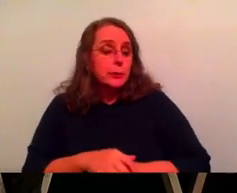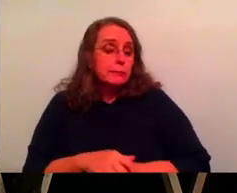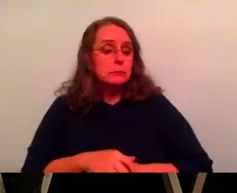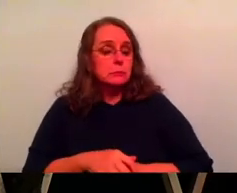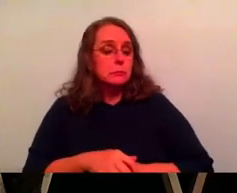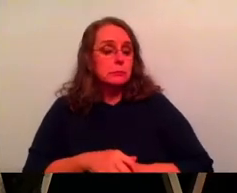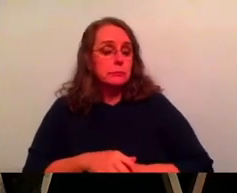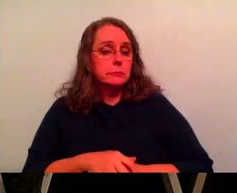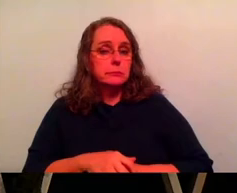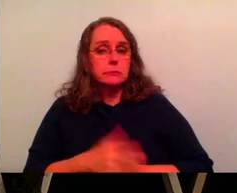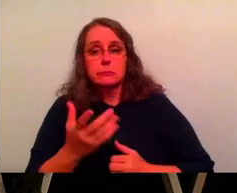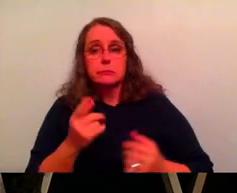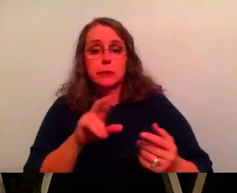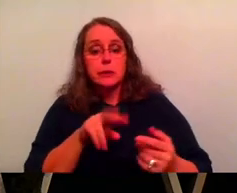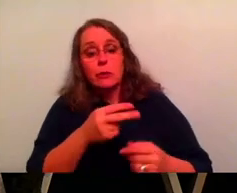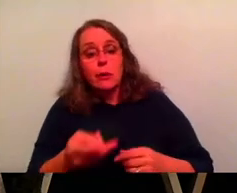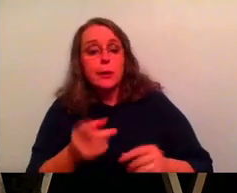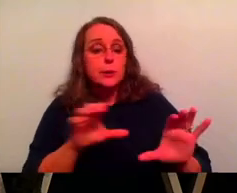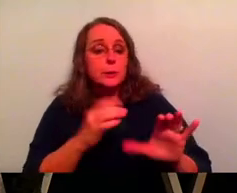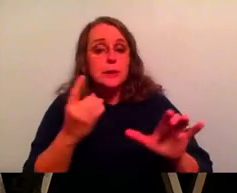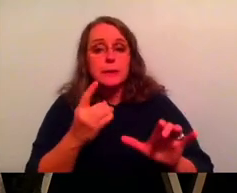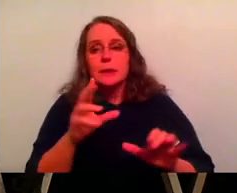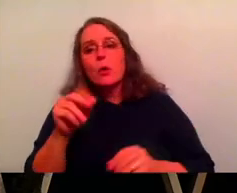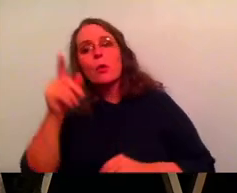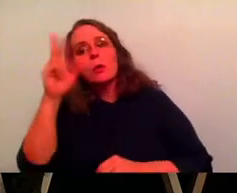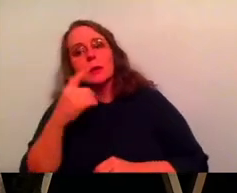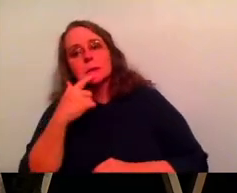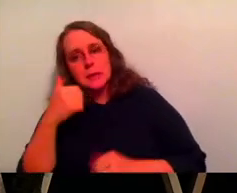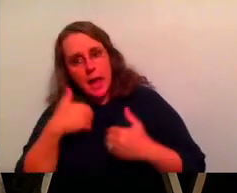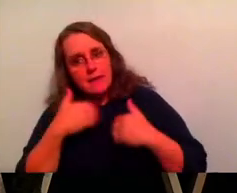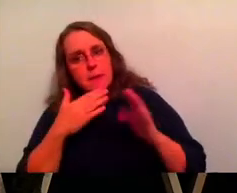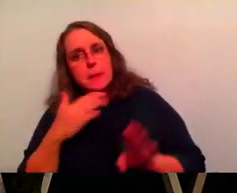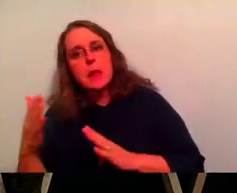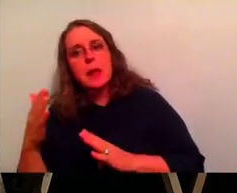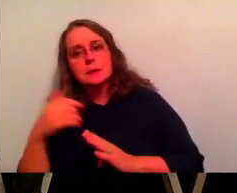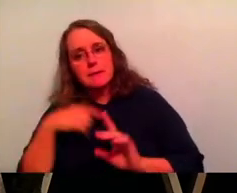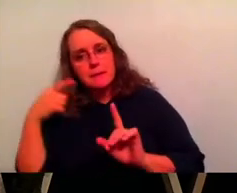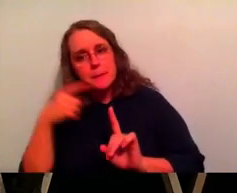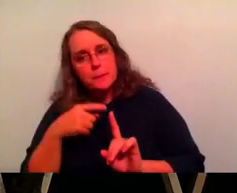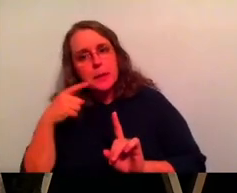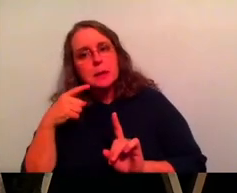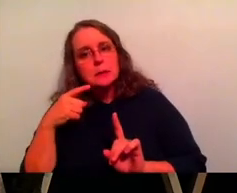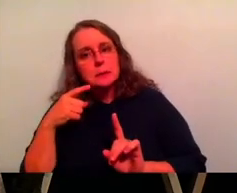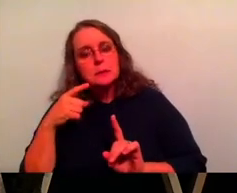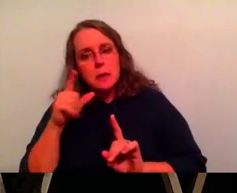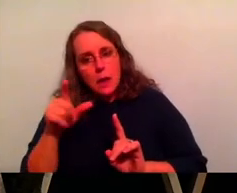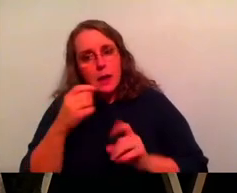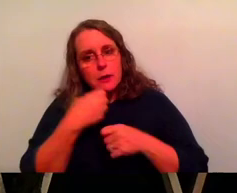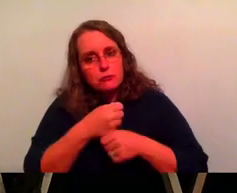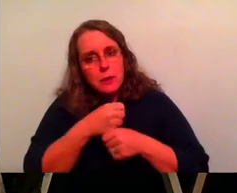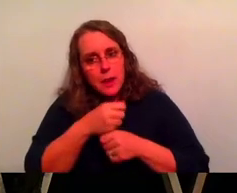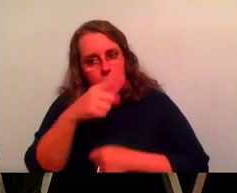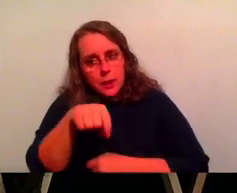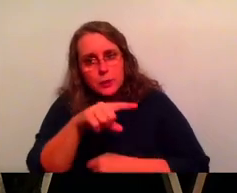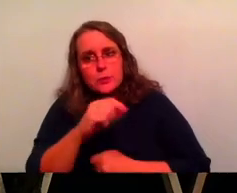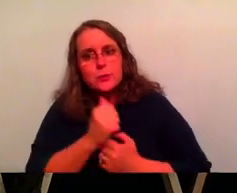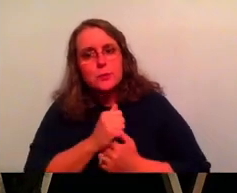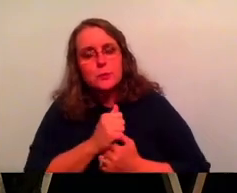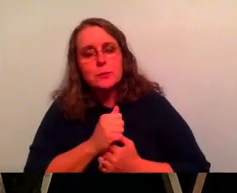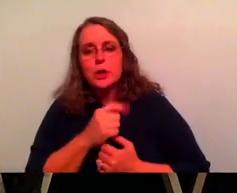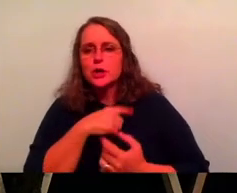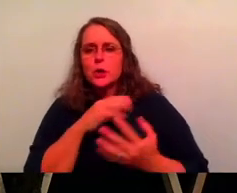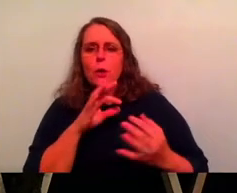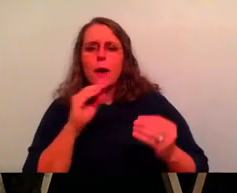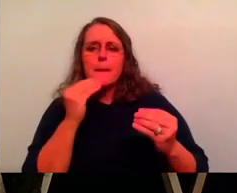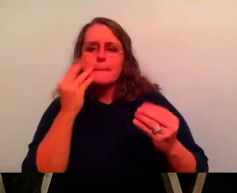over. You know what mean? Like do something. It's like, no, no. He's like, I've got plans. I've got purpose. I created you and you're this masterpiece that I would